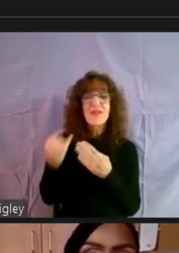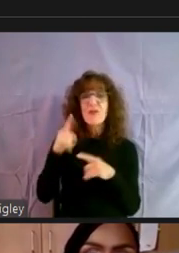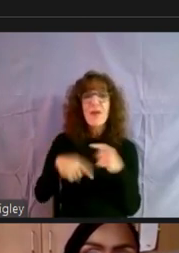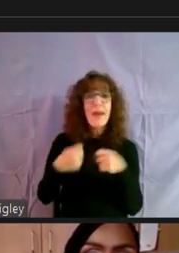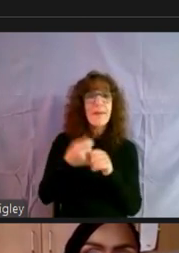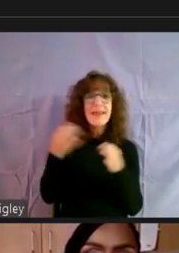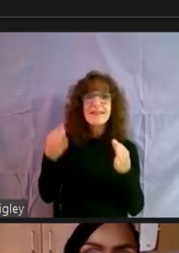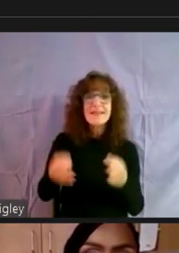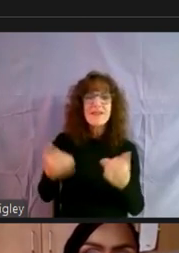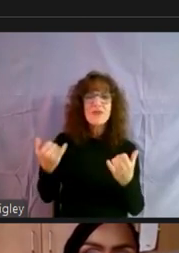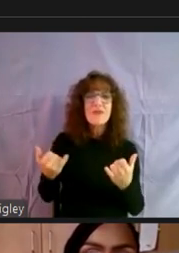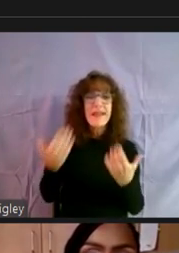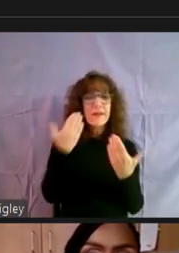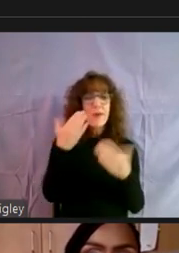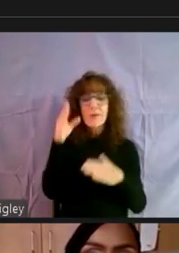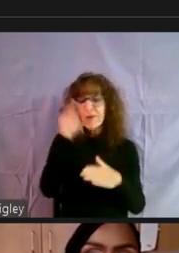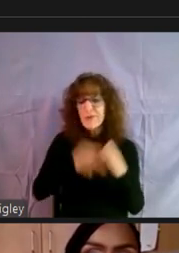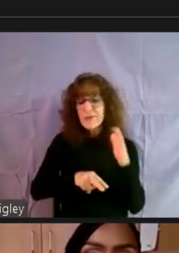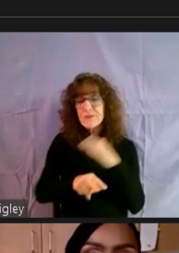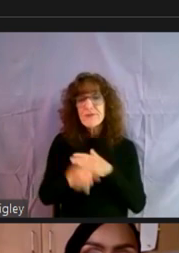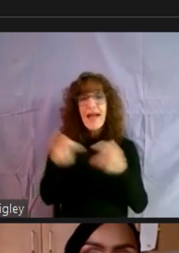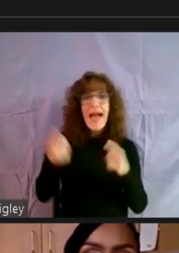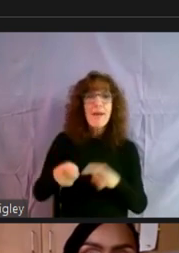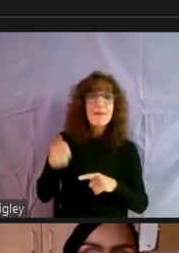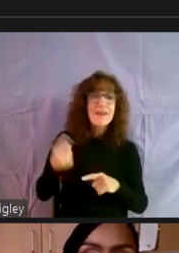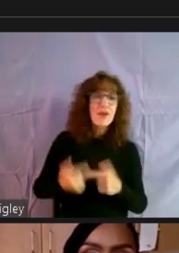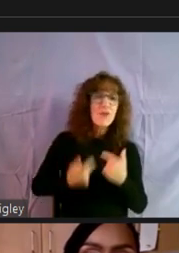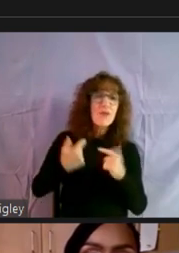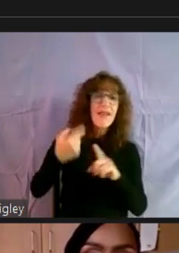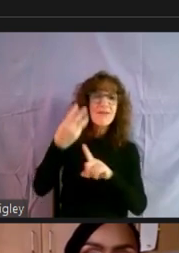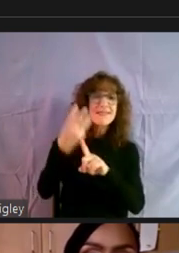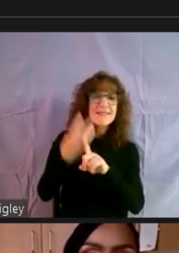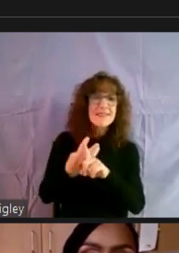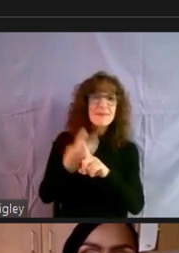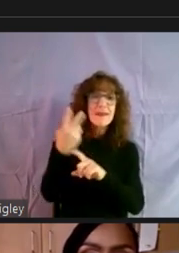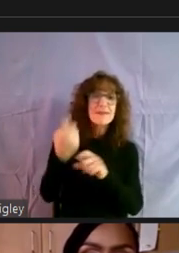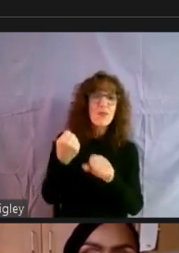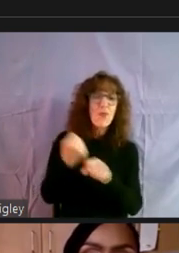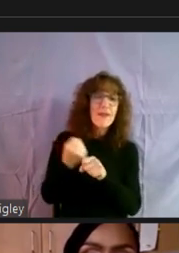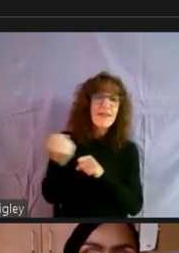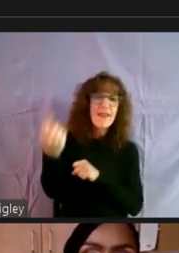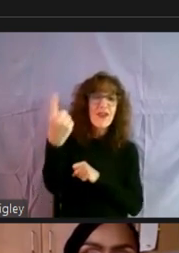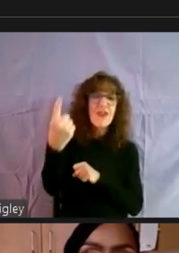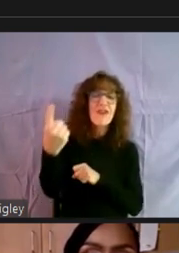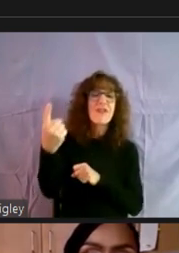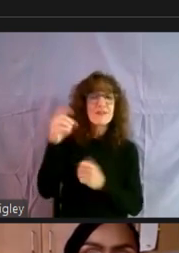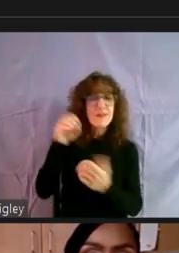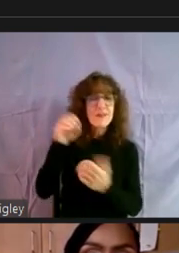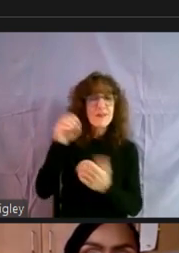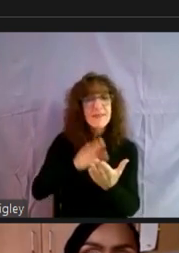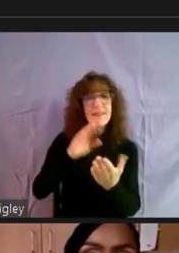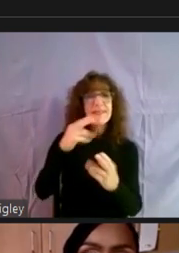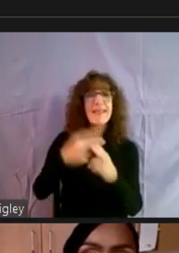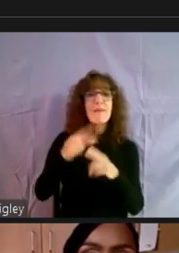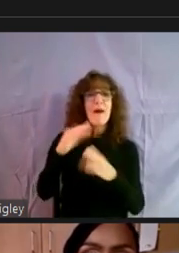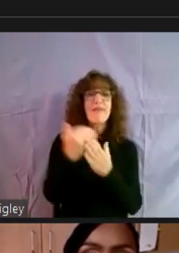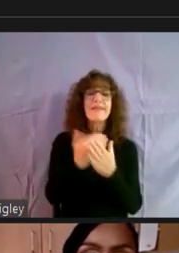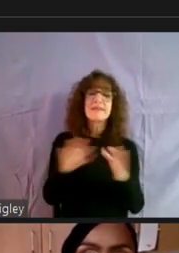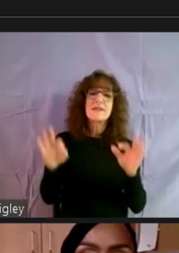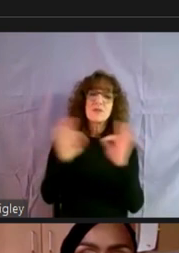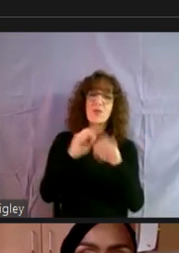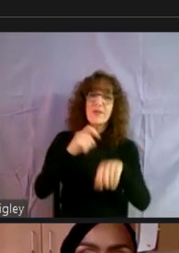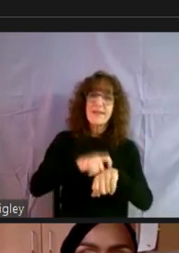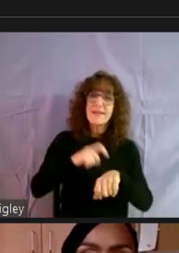today, you don't know what's going to be happening in your life six months from now or a year. So get on that list. It's time and effort.